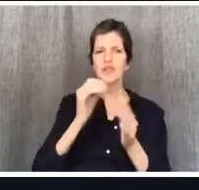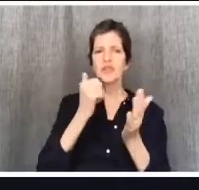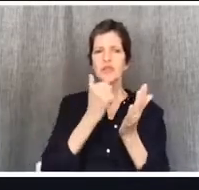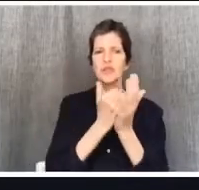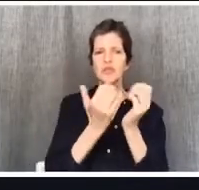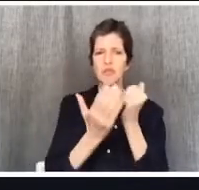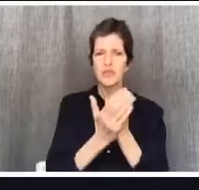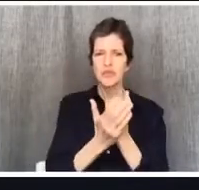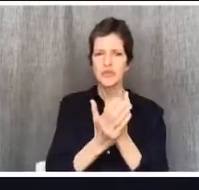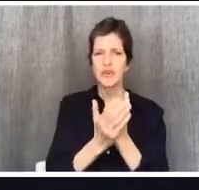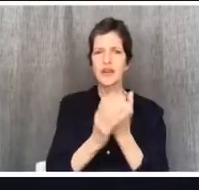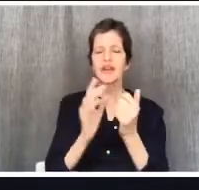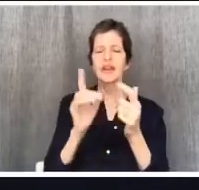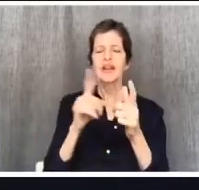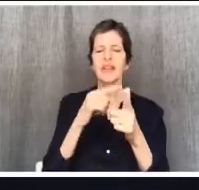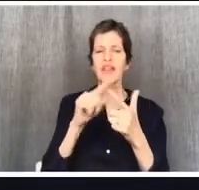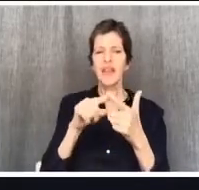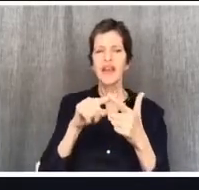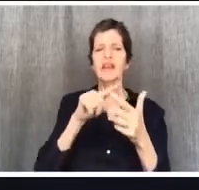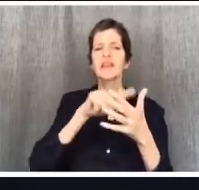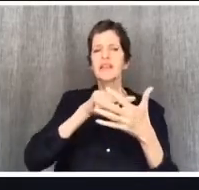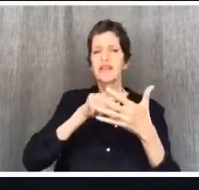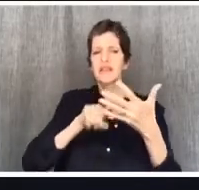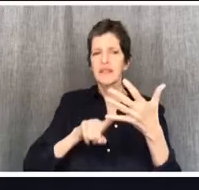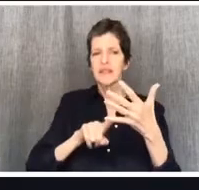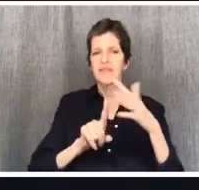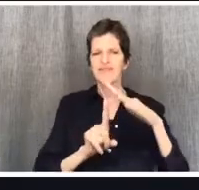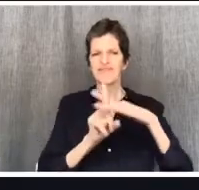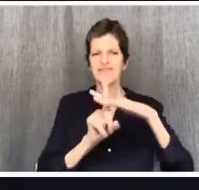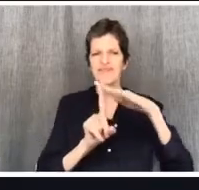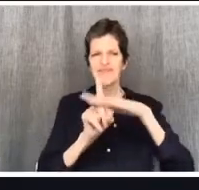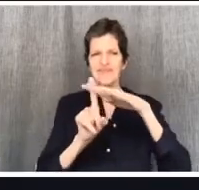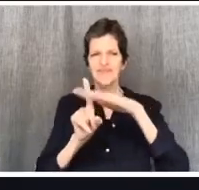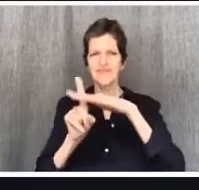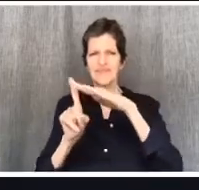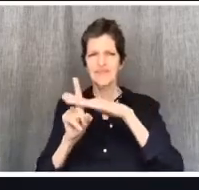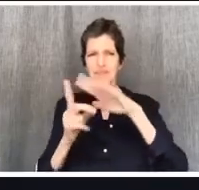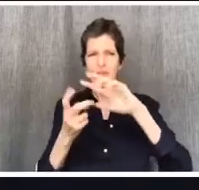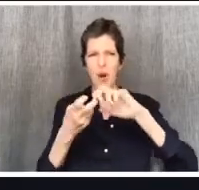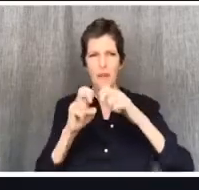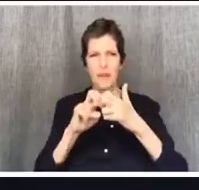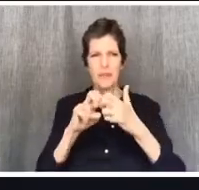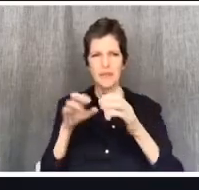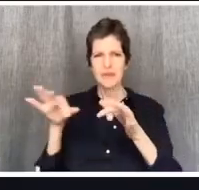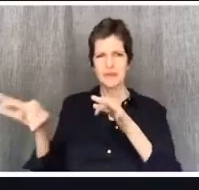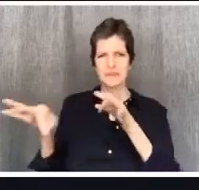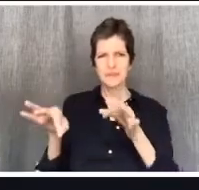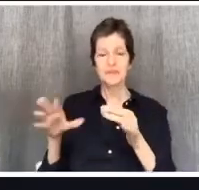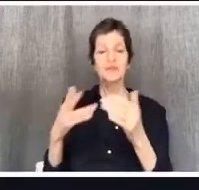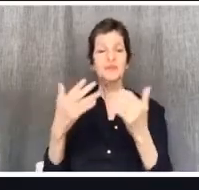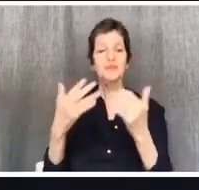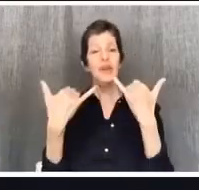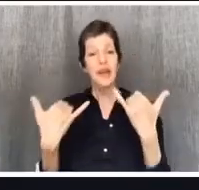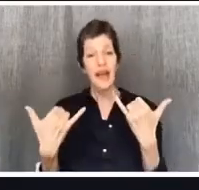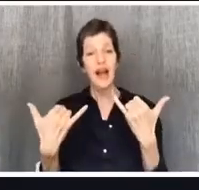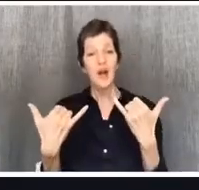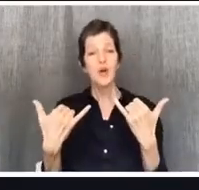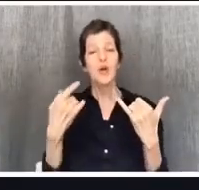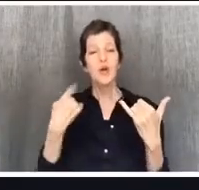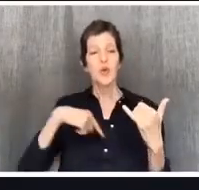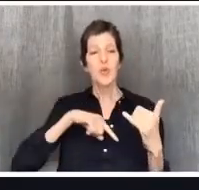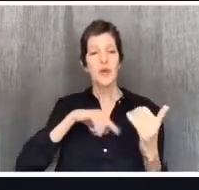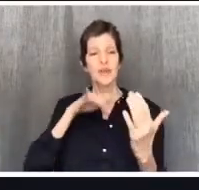address a series of issues that are relevant to them. And we're now on the issue of idol worship and meat sacrificed to idols.